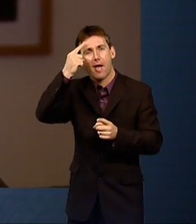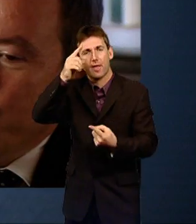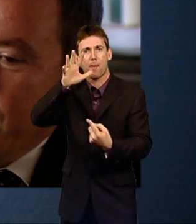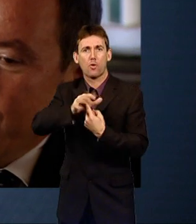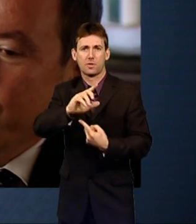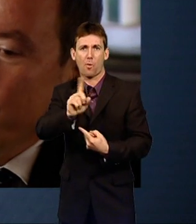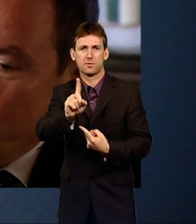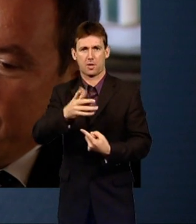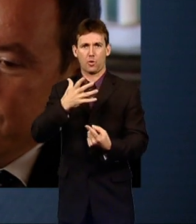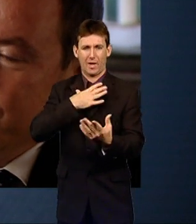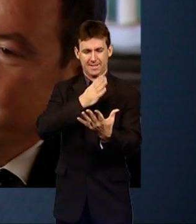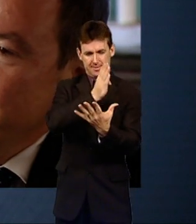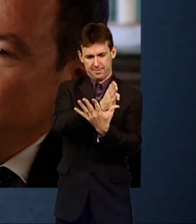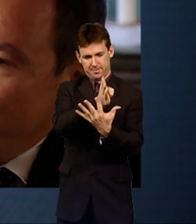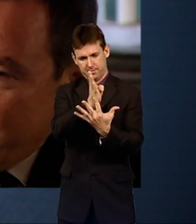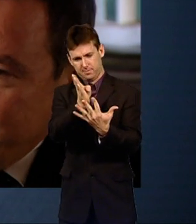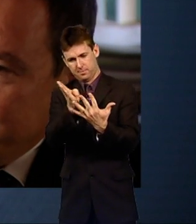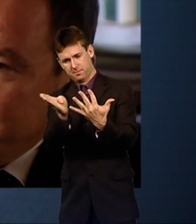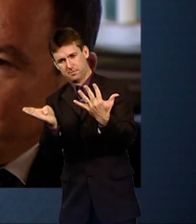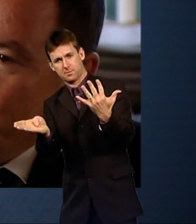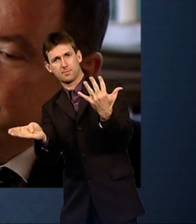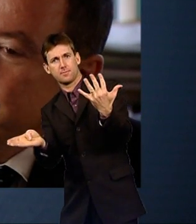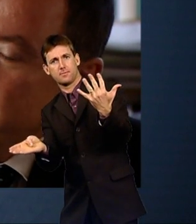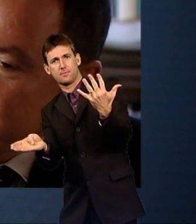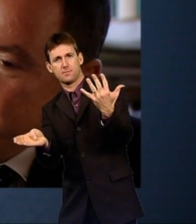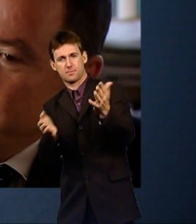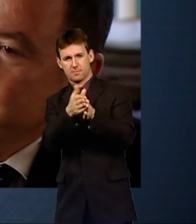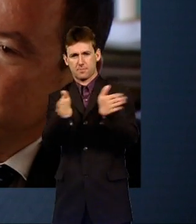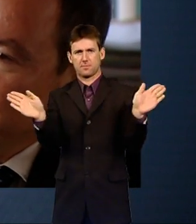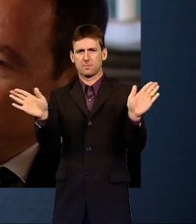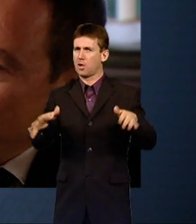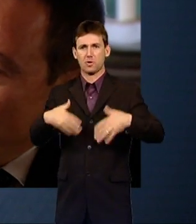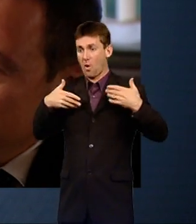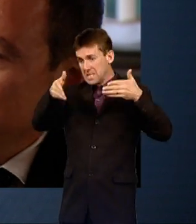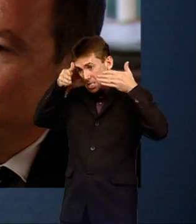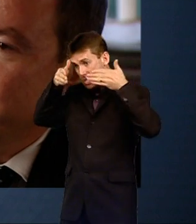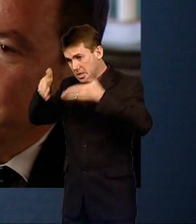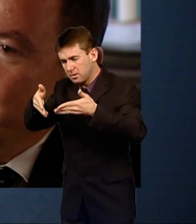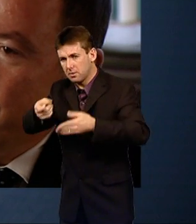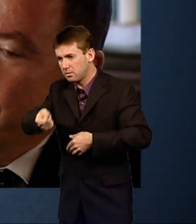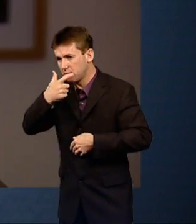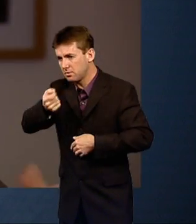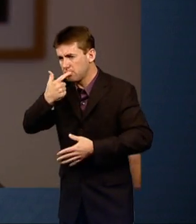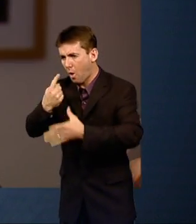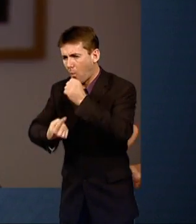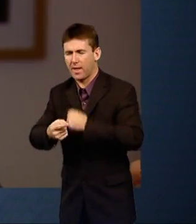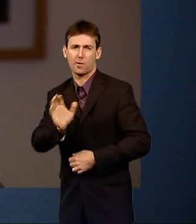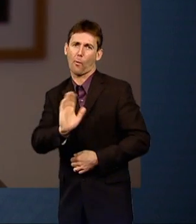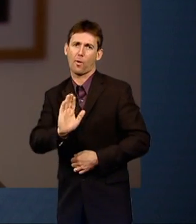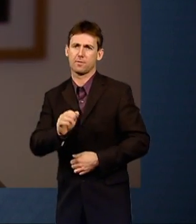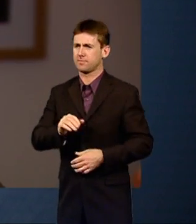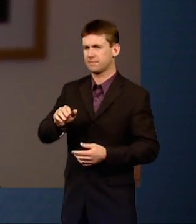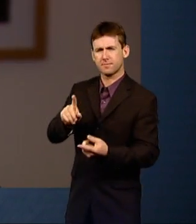that we have a comprehensive approach which doesn't focus just on one type of treatment. But what if